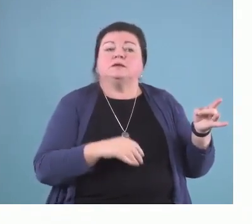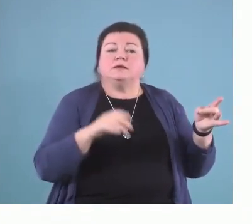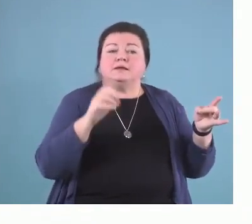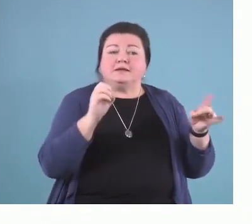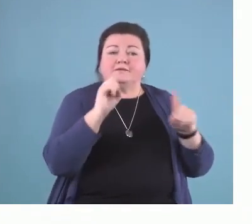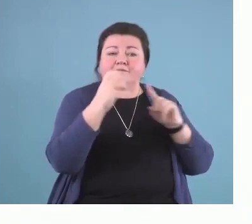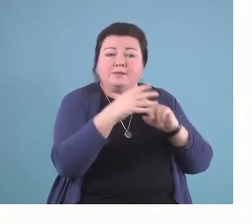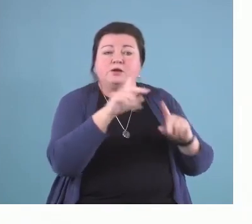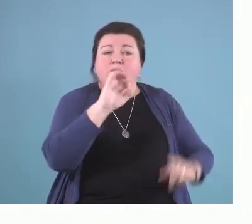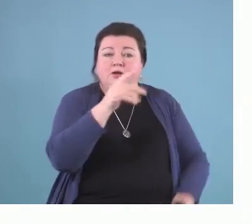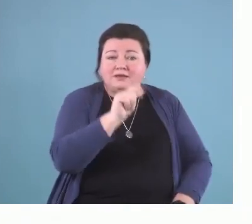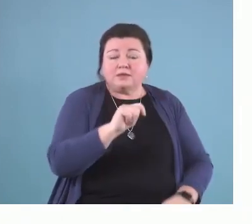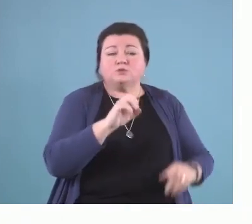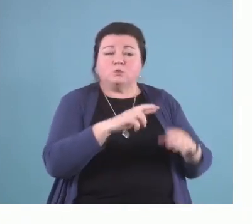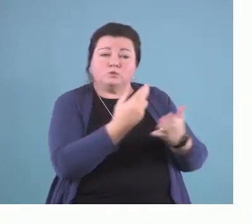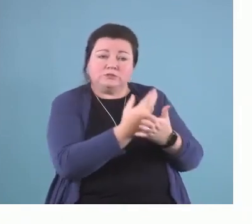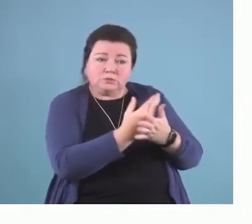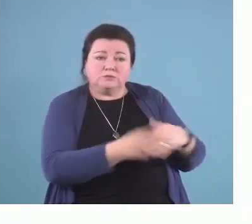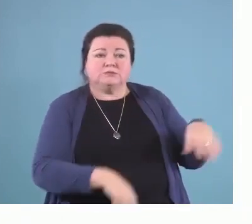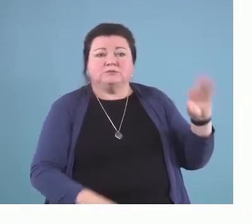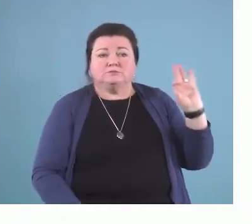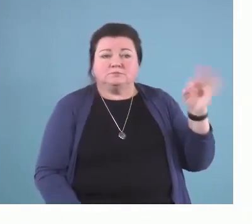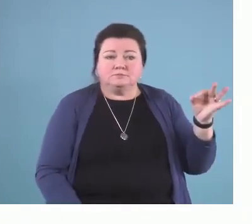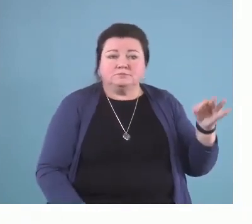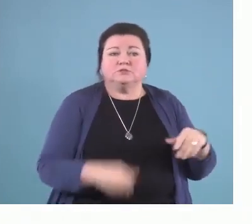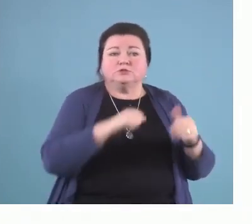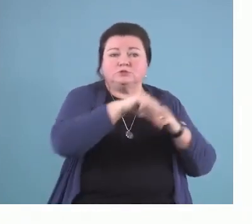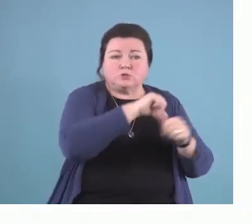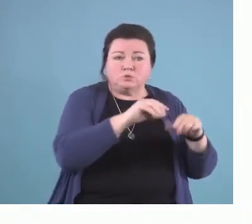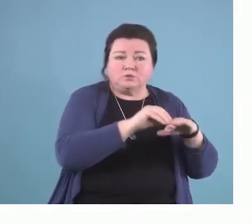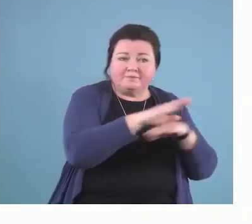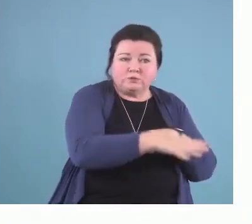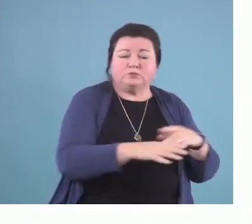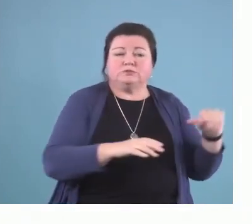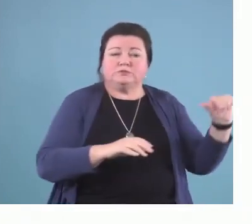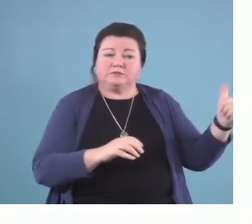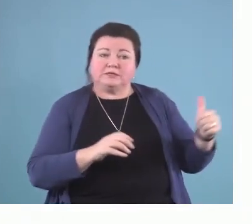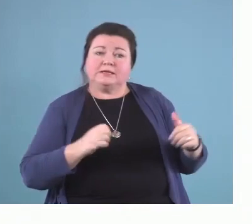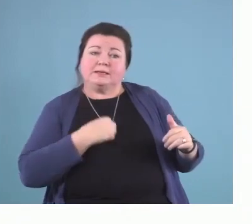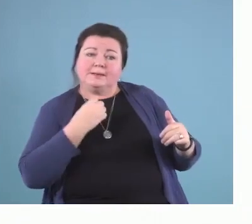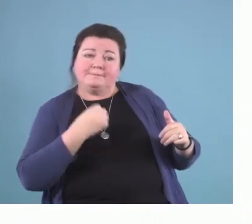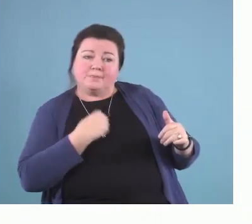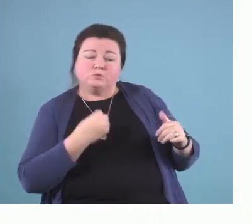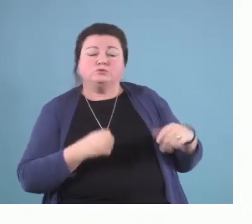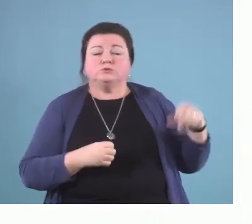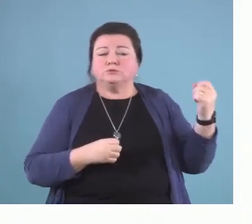Social influences, influences, emotion, behavioral regulation,